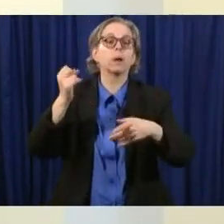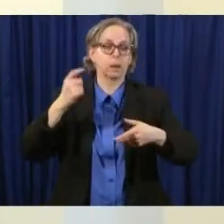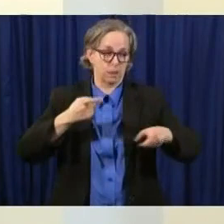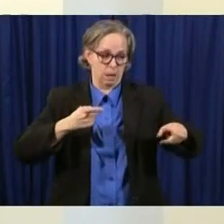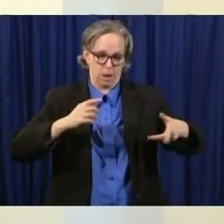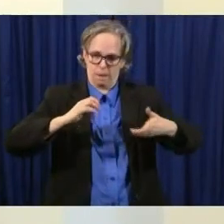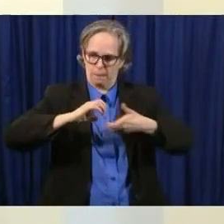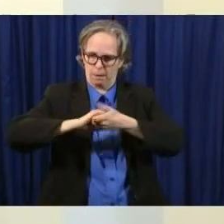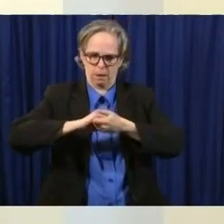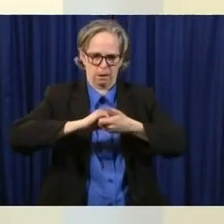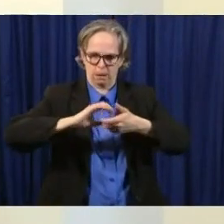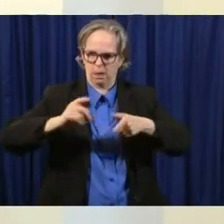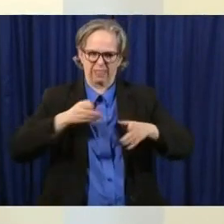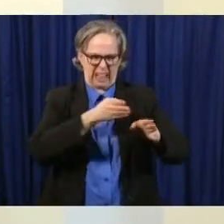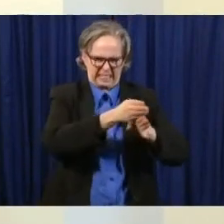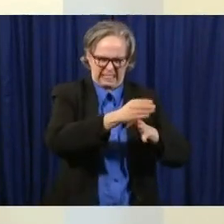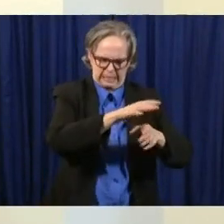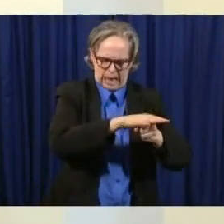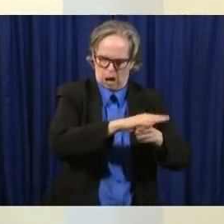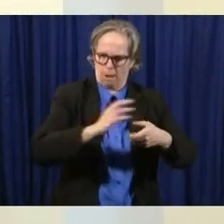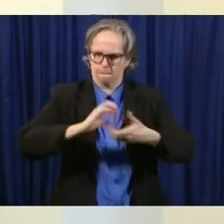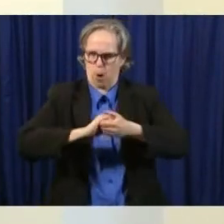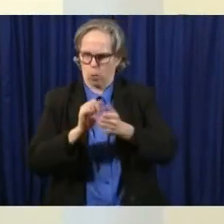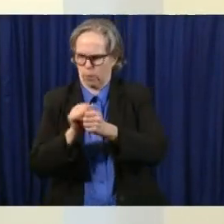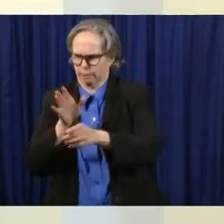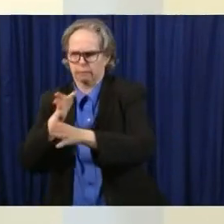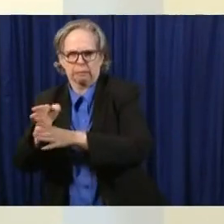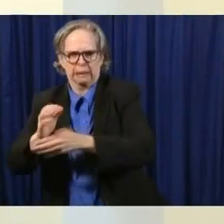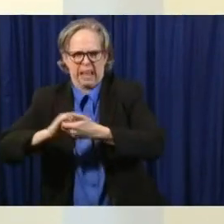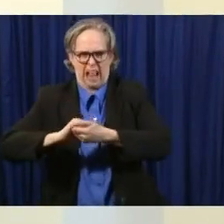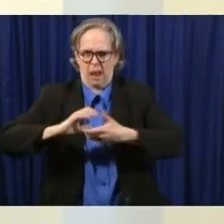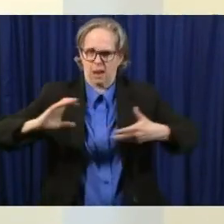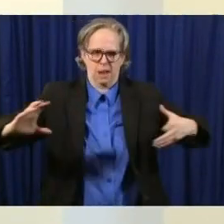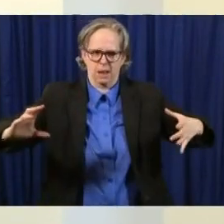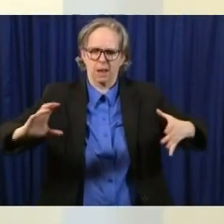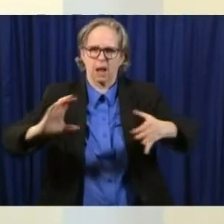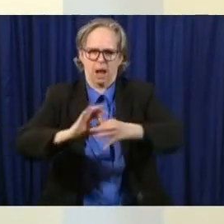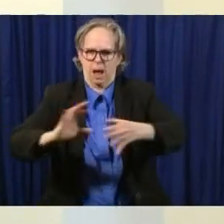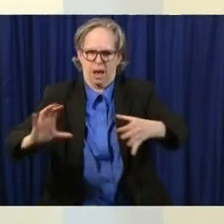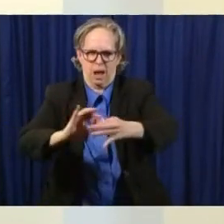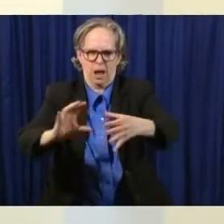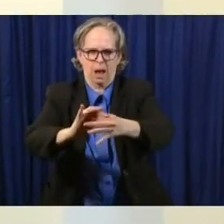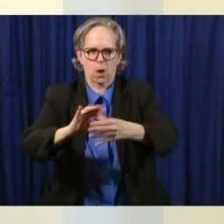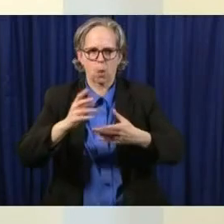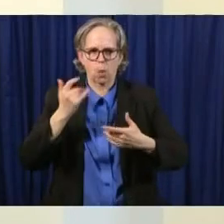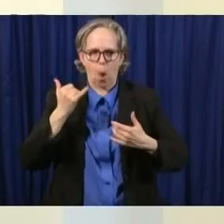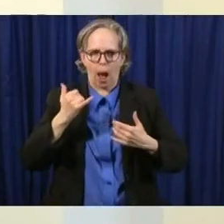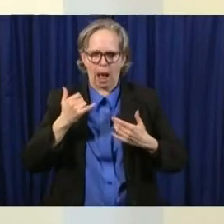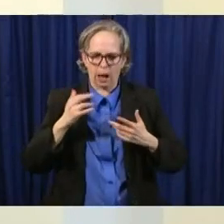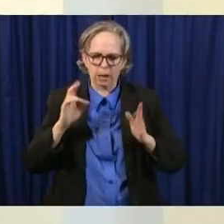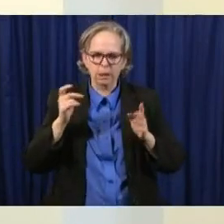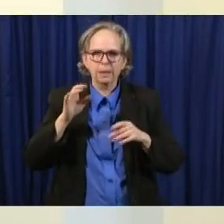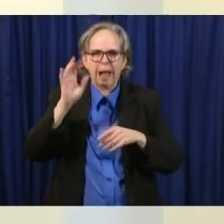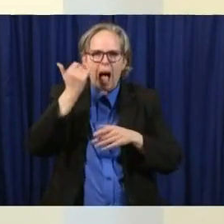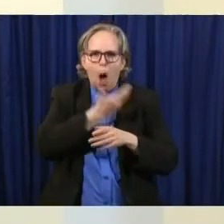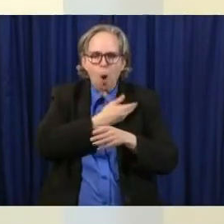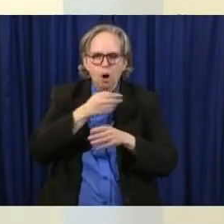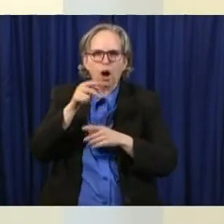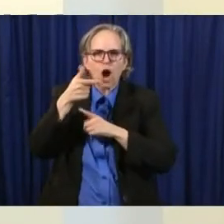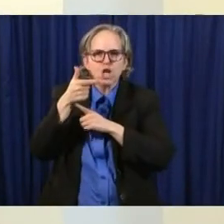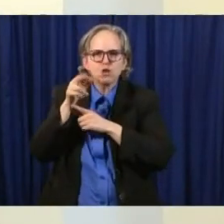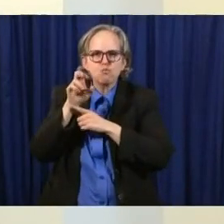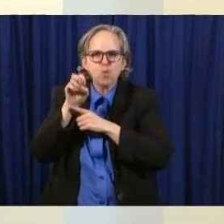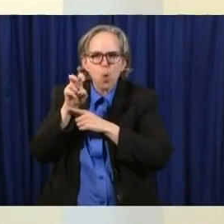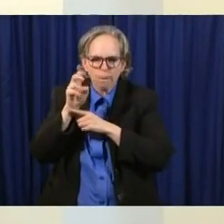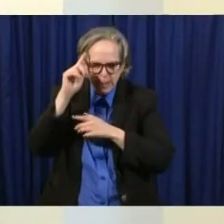we're we're going to keep finding those sweet spots and it is a sweet spot i said this razor's edge of maximizing all the